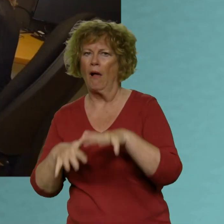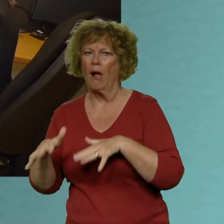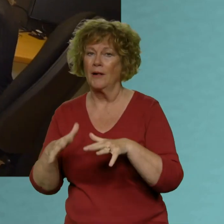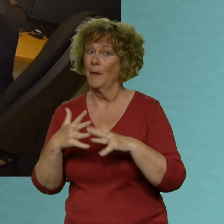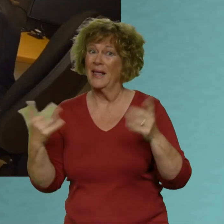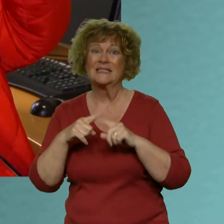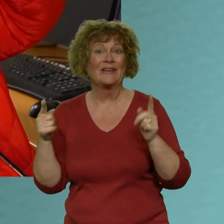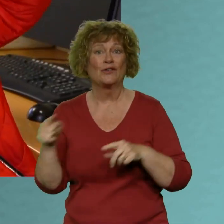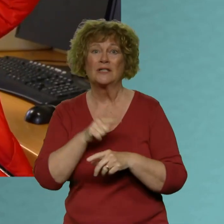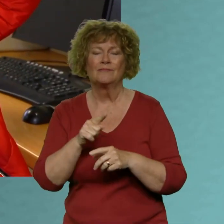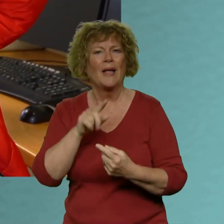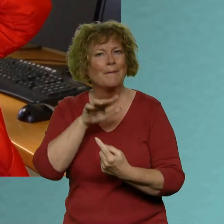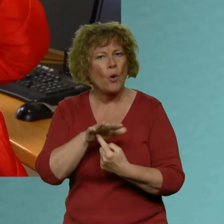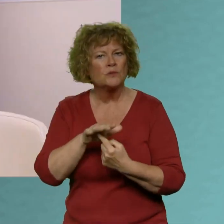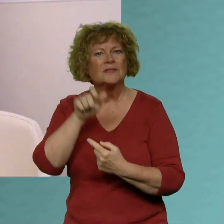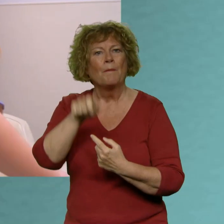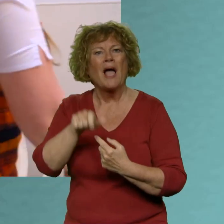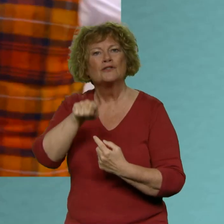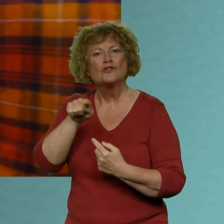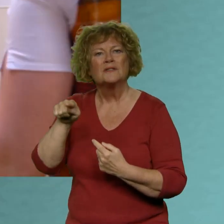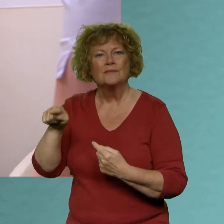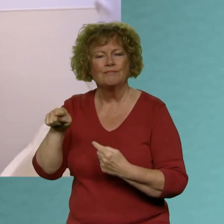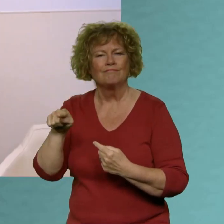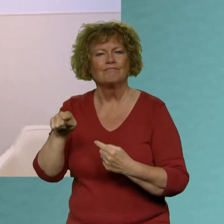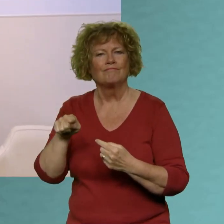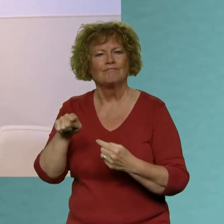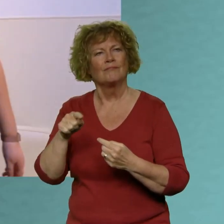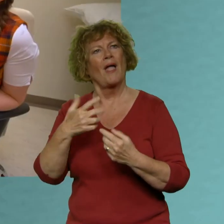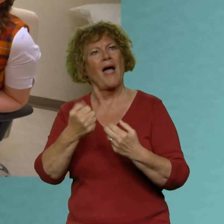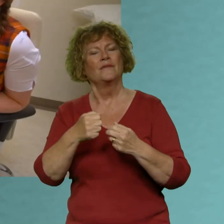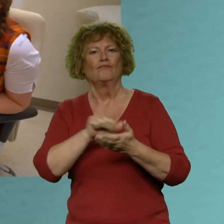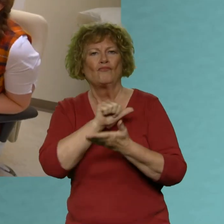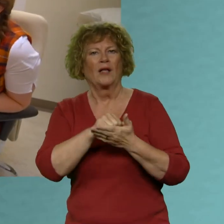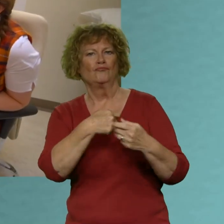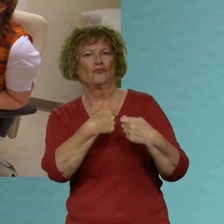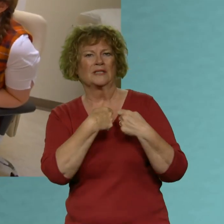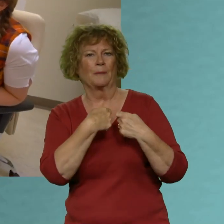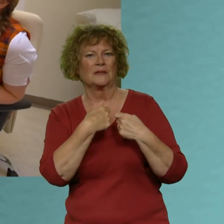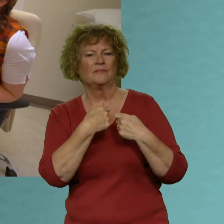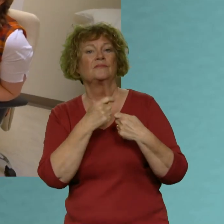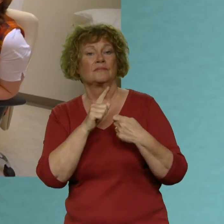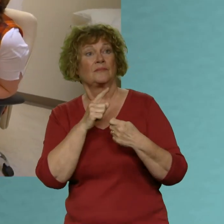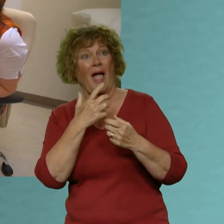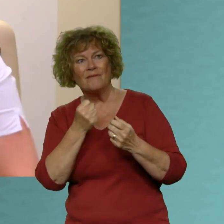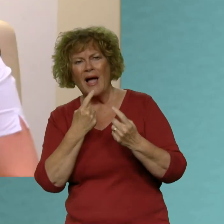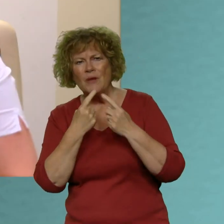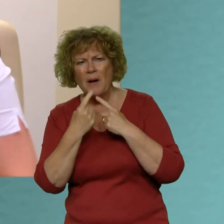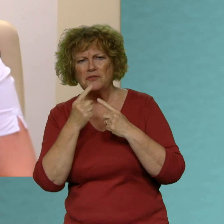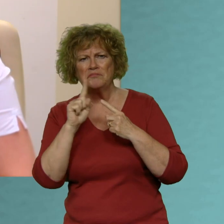it's very important that patients